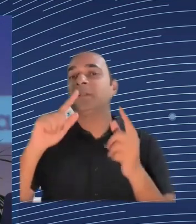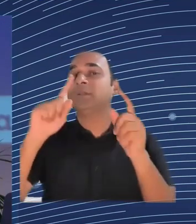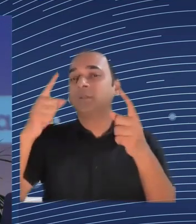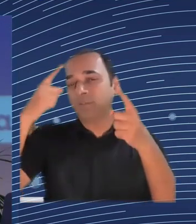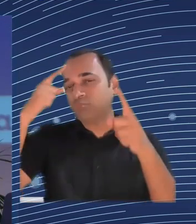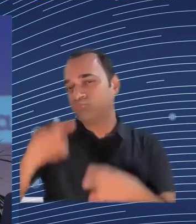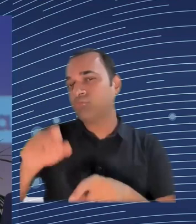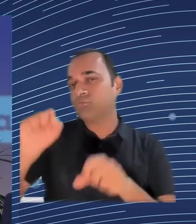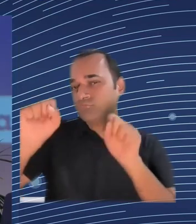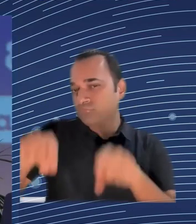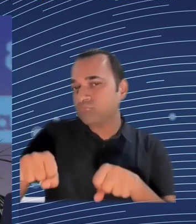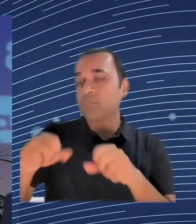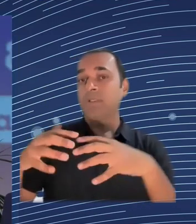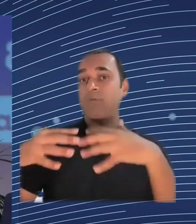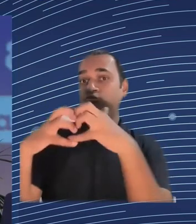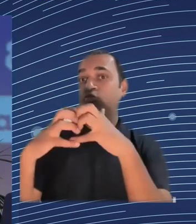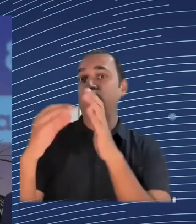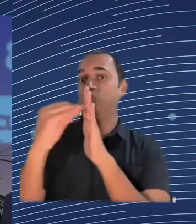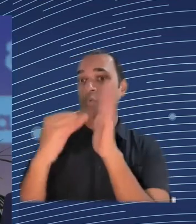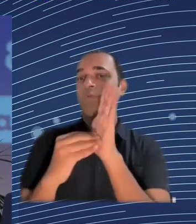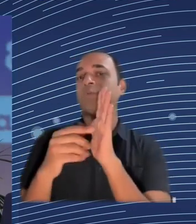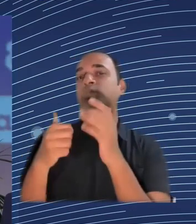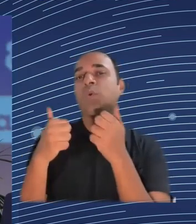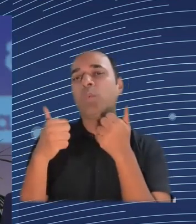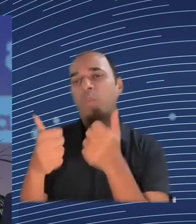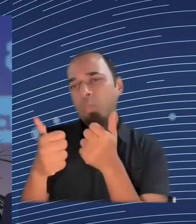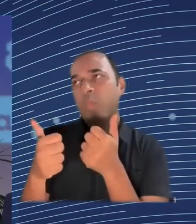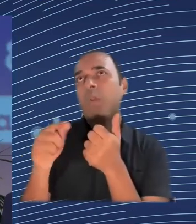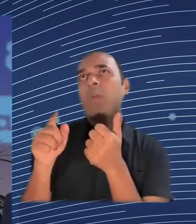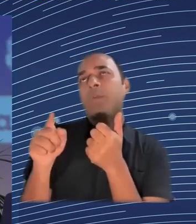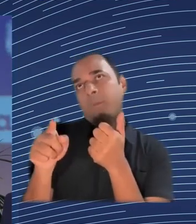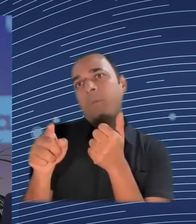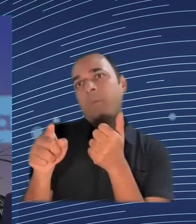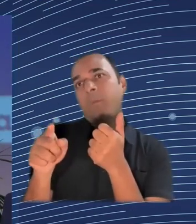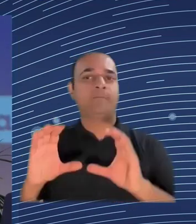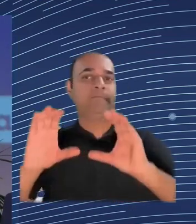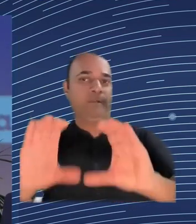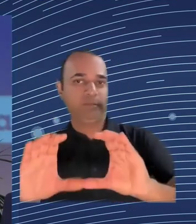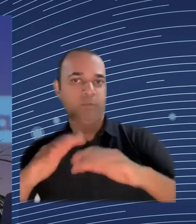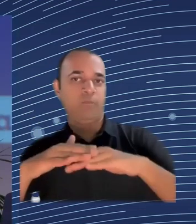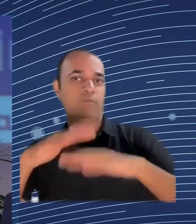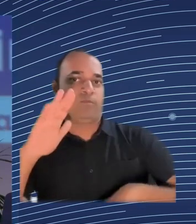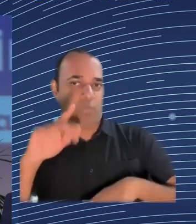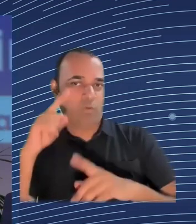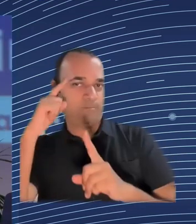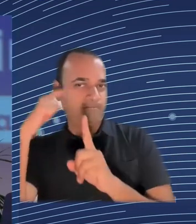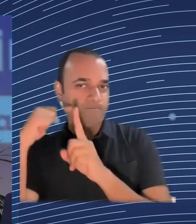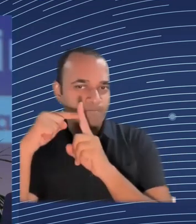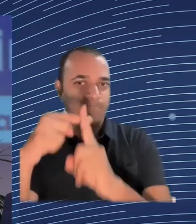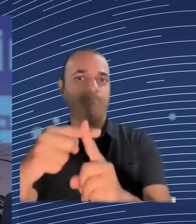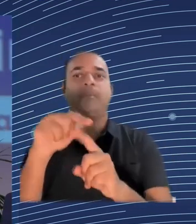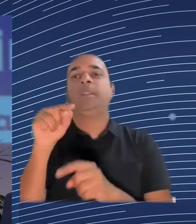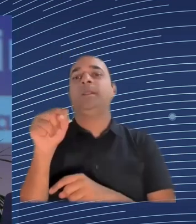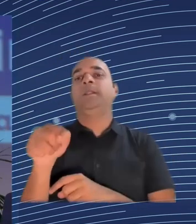have to really keep working on those things and improving those things, but we also need to make this policy stronger,